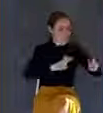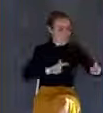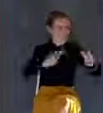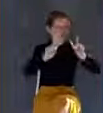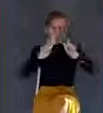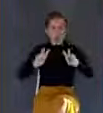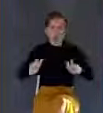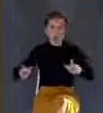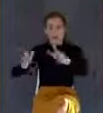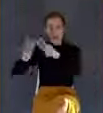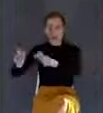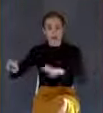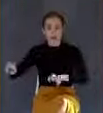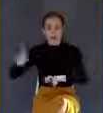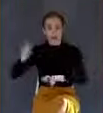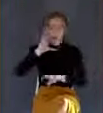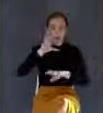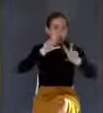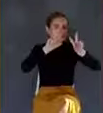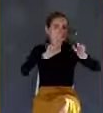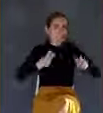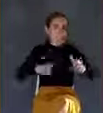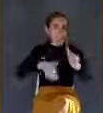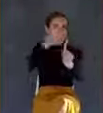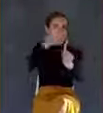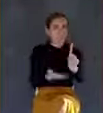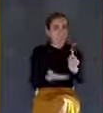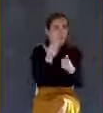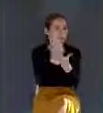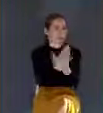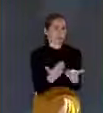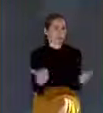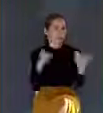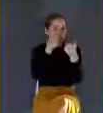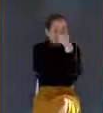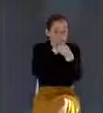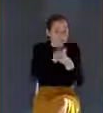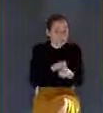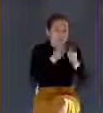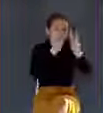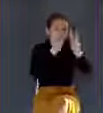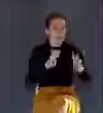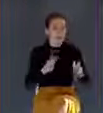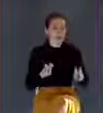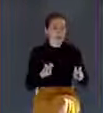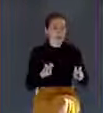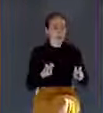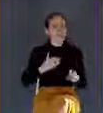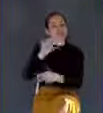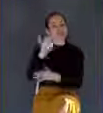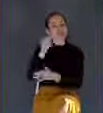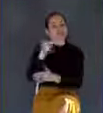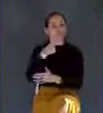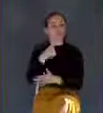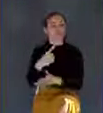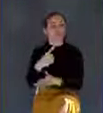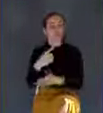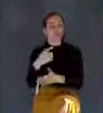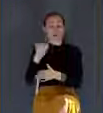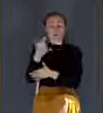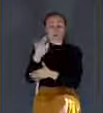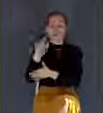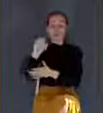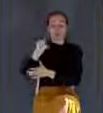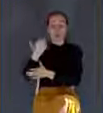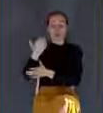everything. And this is the incentive that we have to live a pure life. John says this in 1 John 3, 3. And